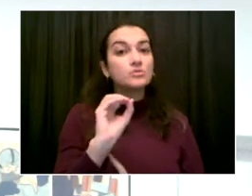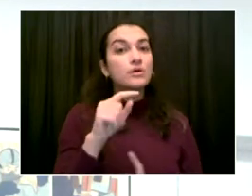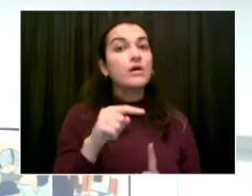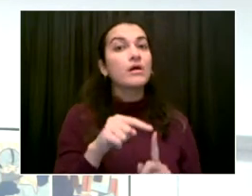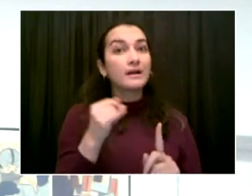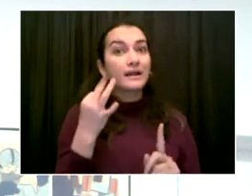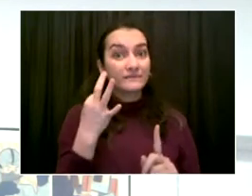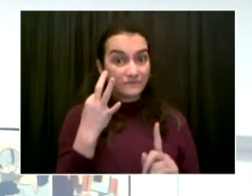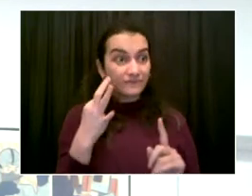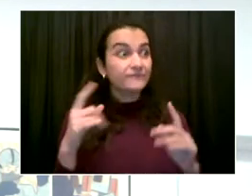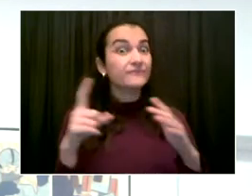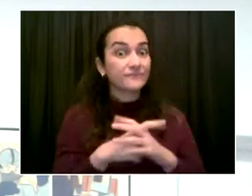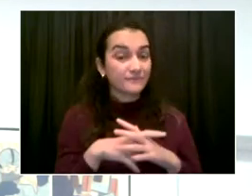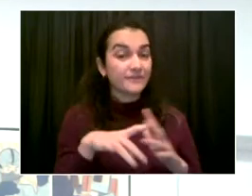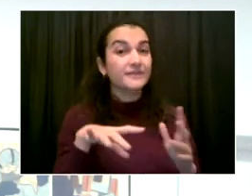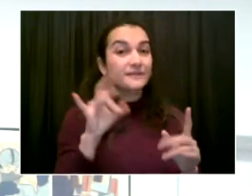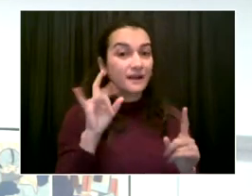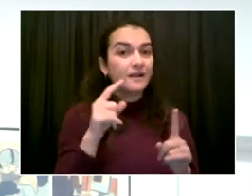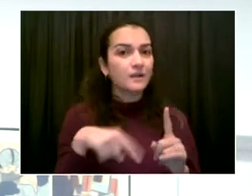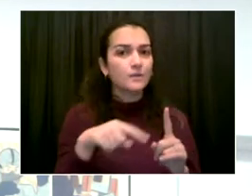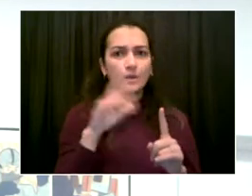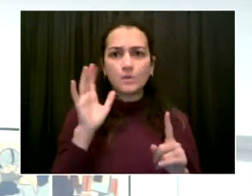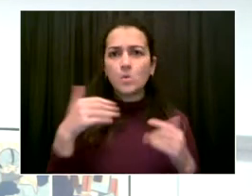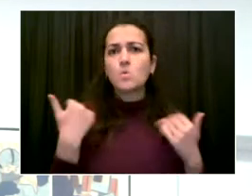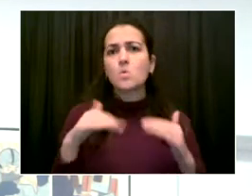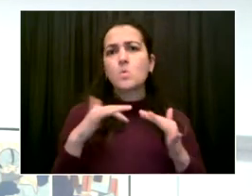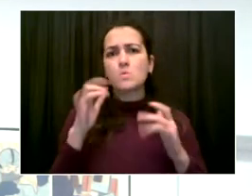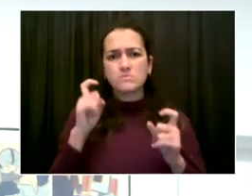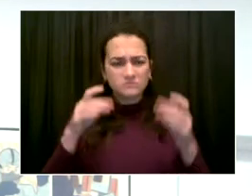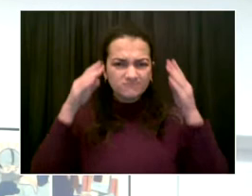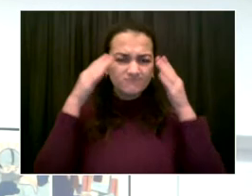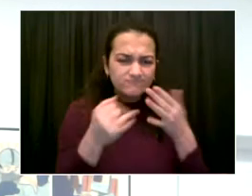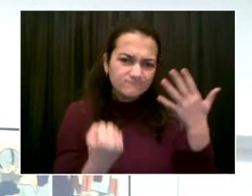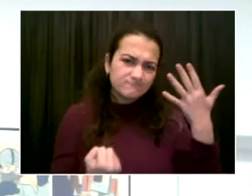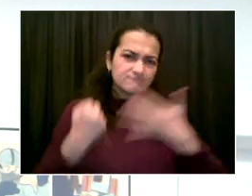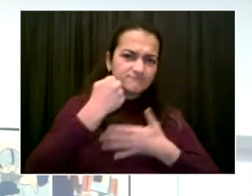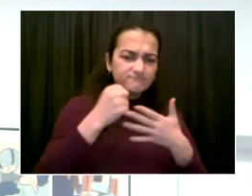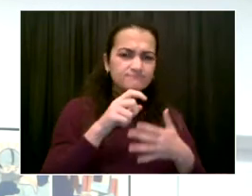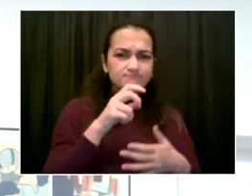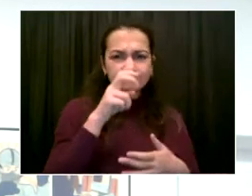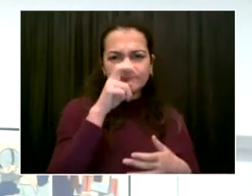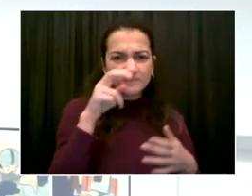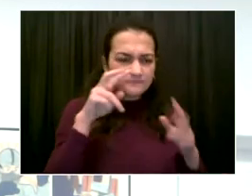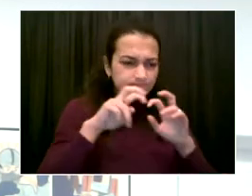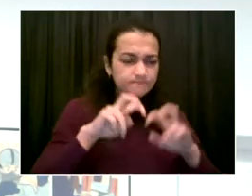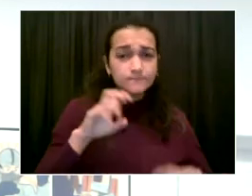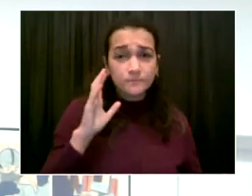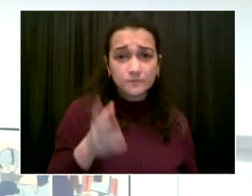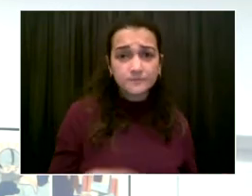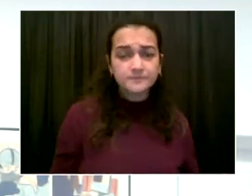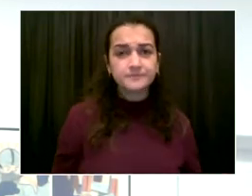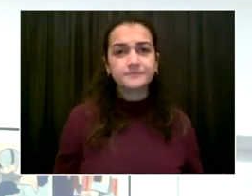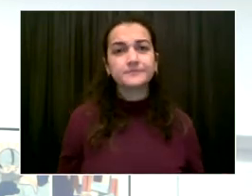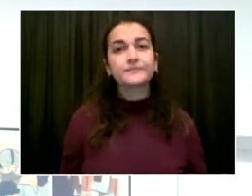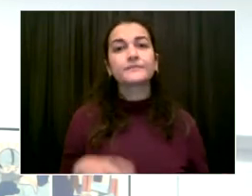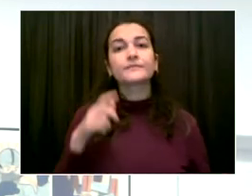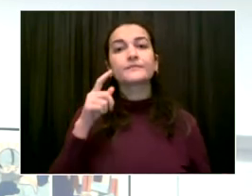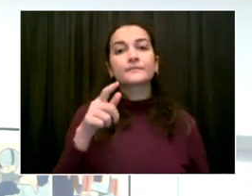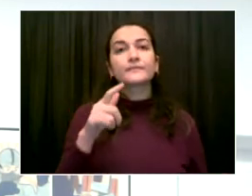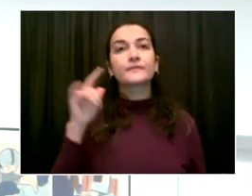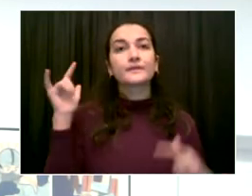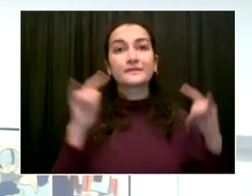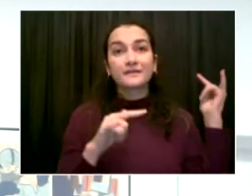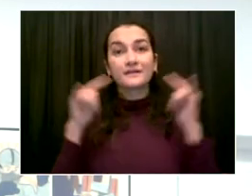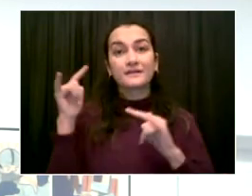to our approach. With respect to the travel question, I'll just say that I strongly support the mayor's call for a vaccine